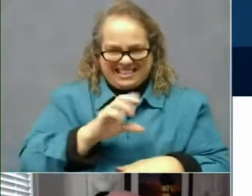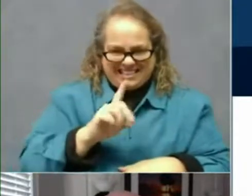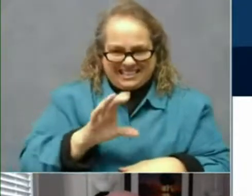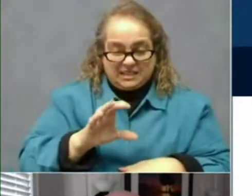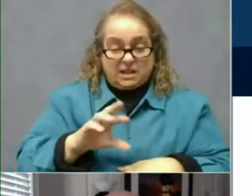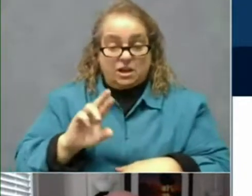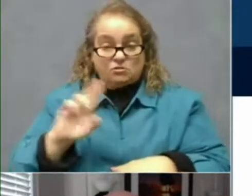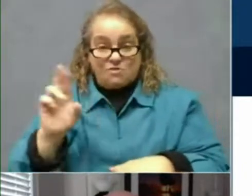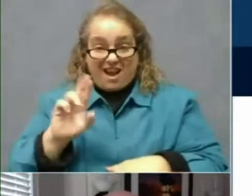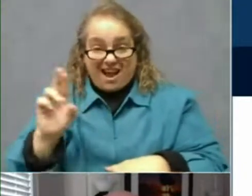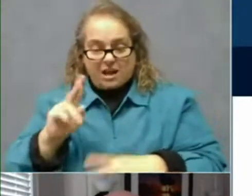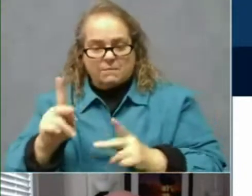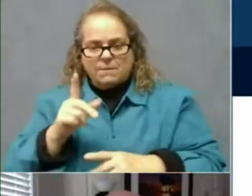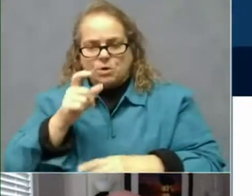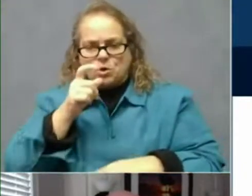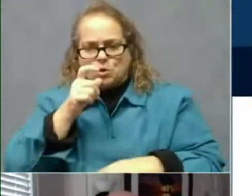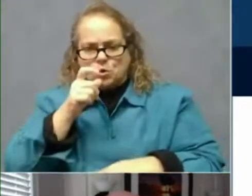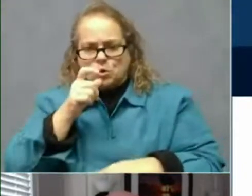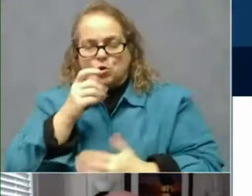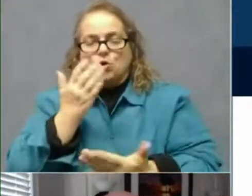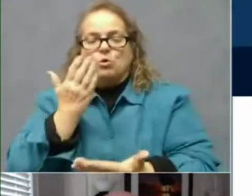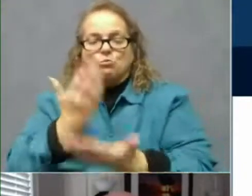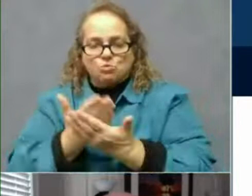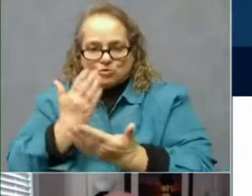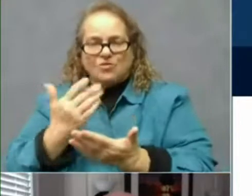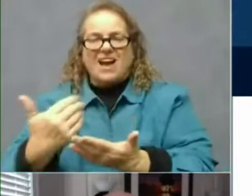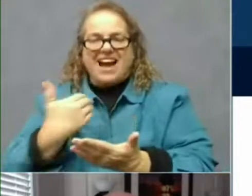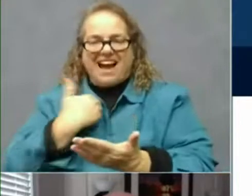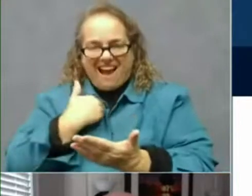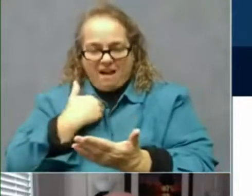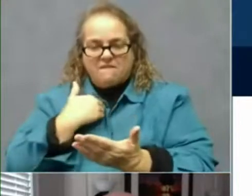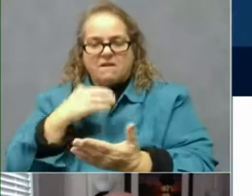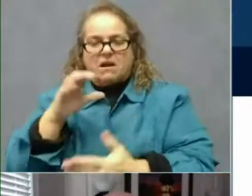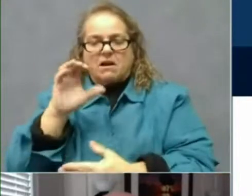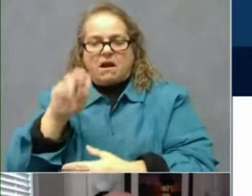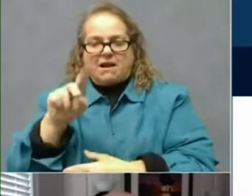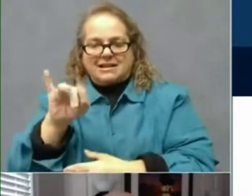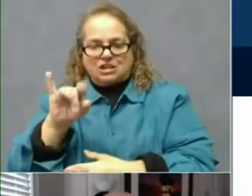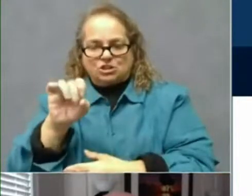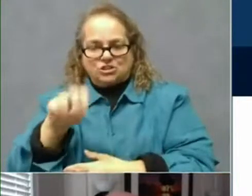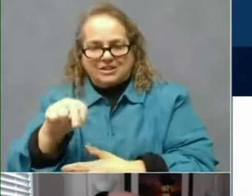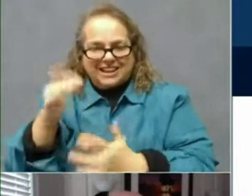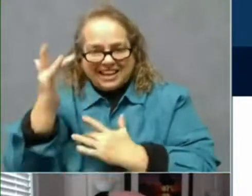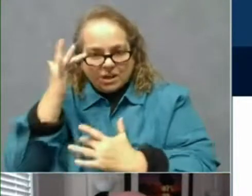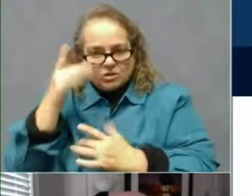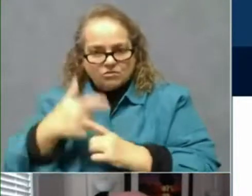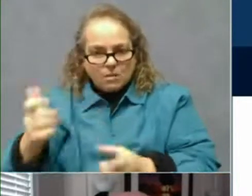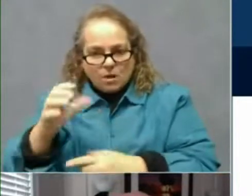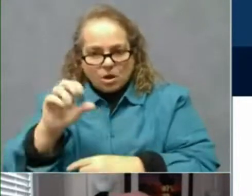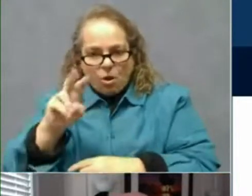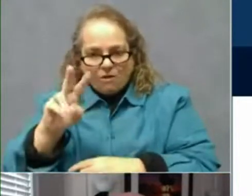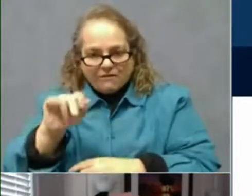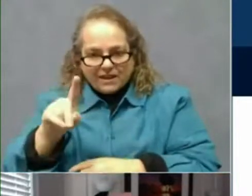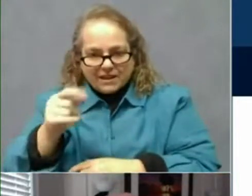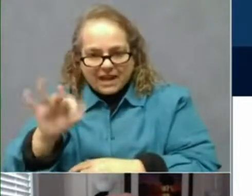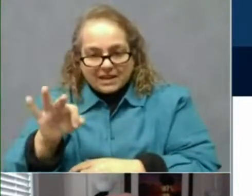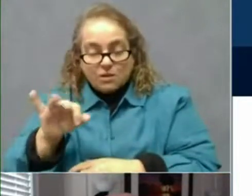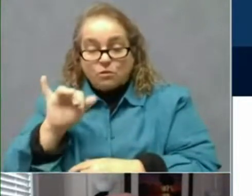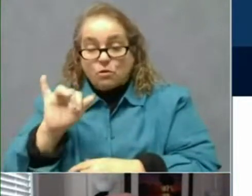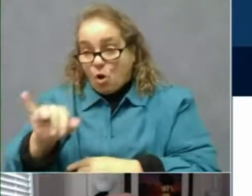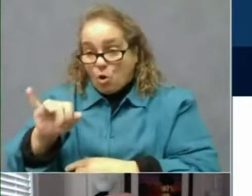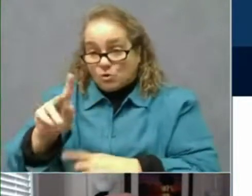conditions who have been proven to be at increased risk of severe illness from COVID-19. Those individuals,